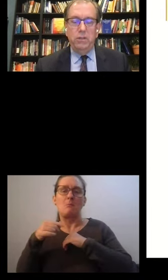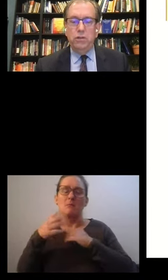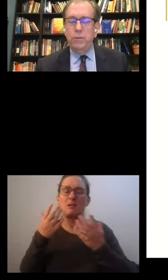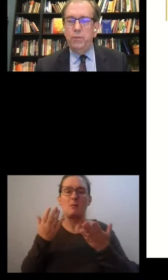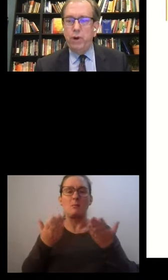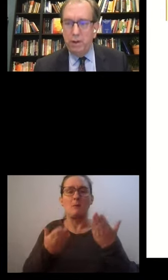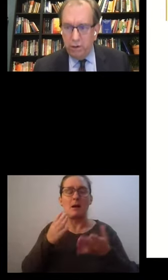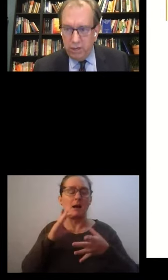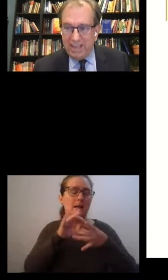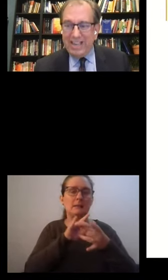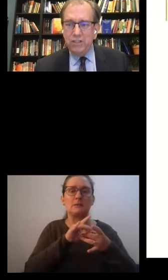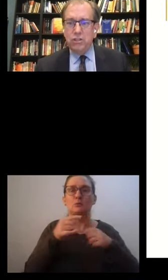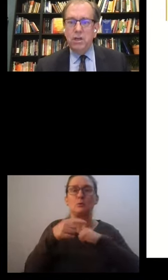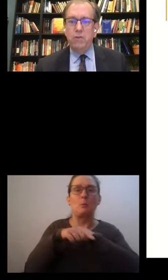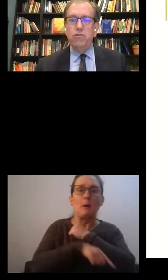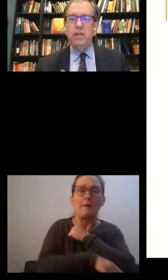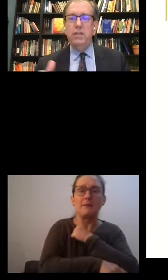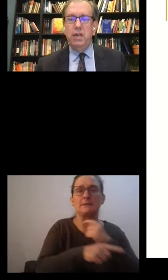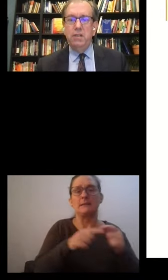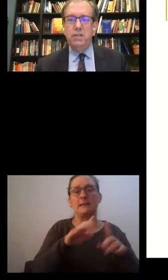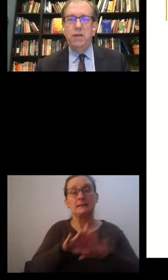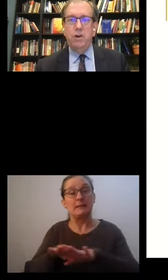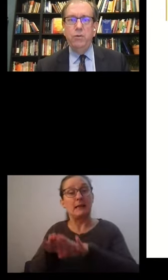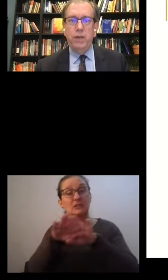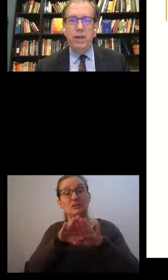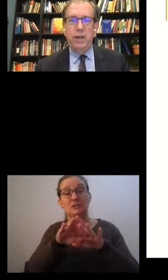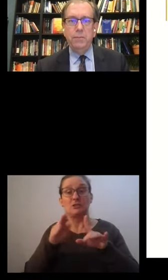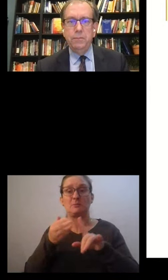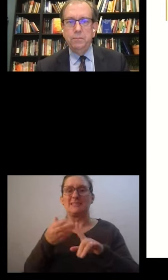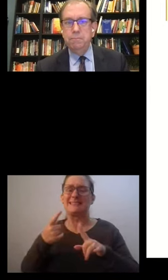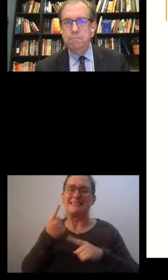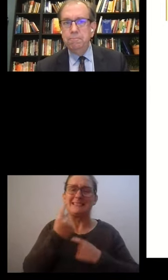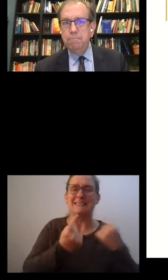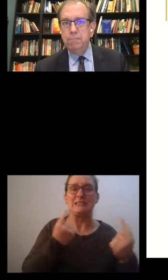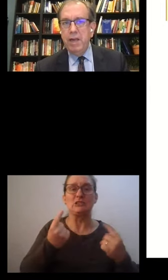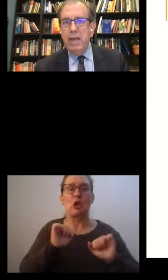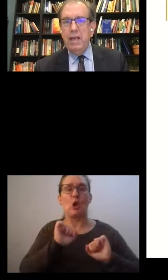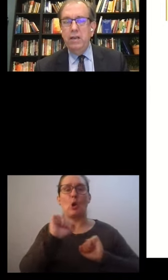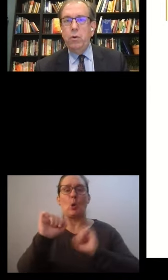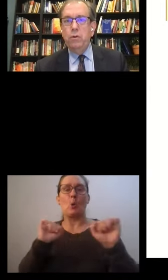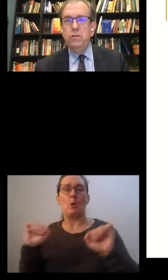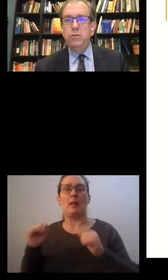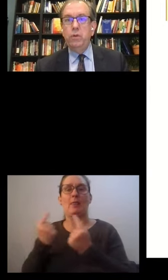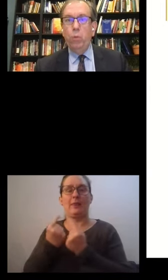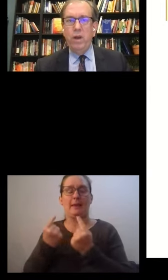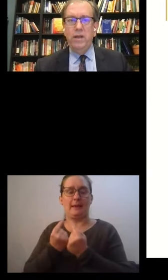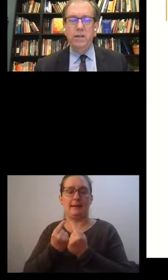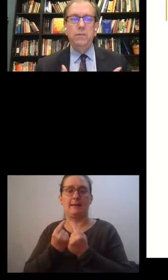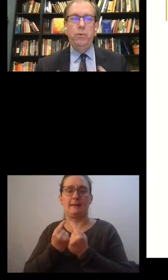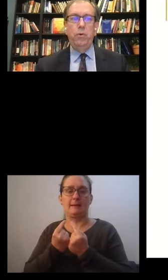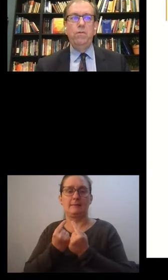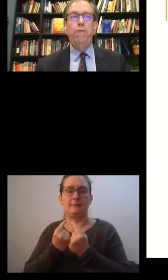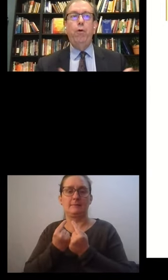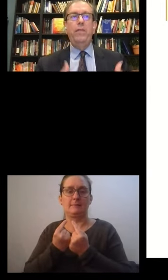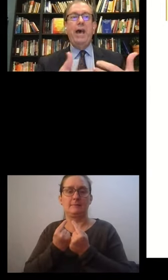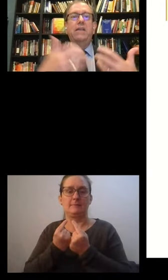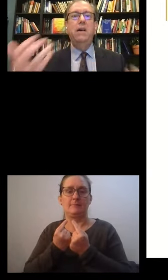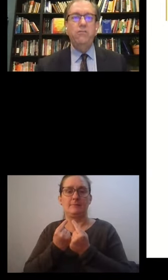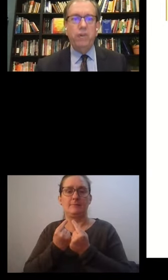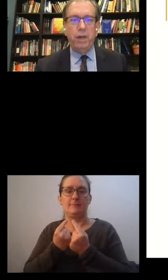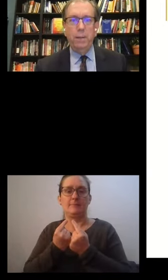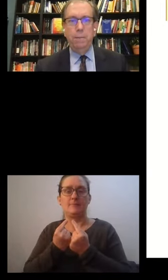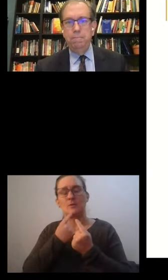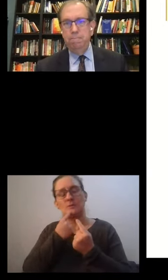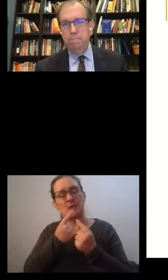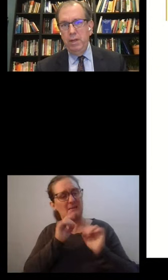nationally determined priority. Each country does their own thing in accordance with what it is important for